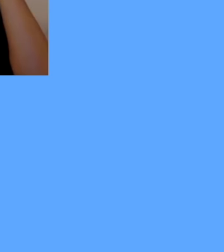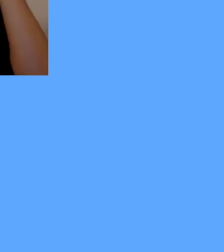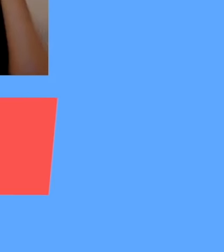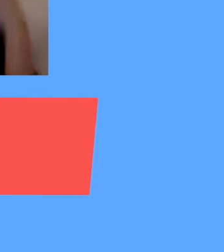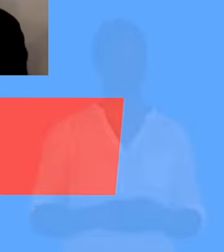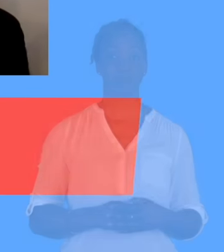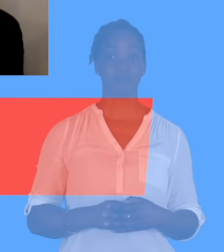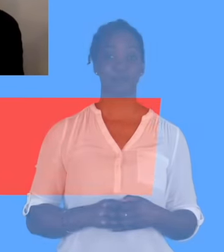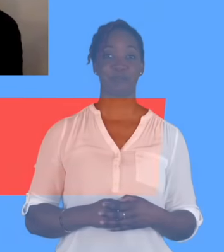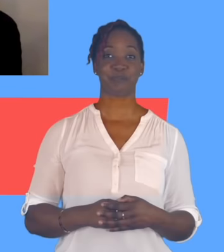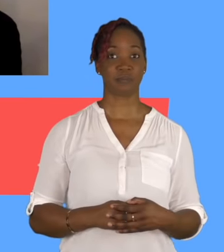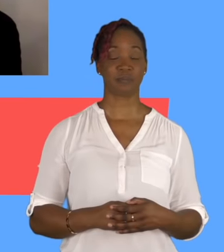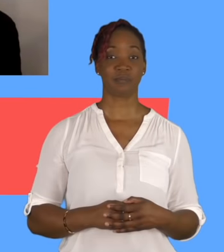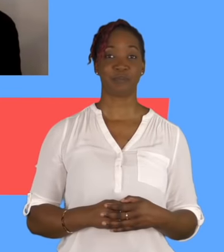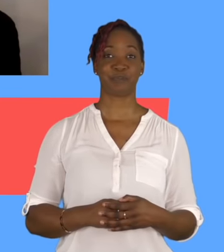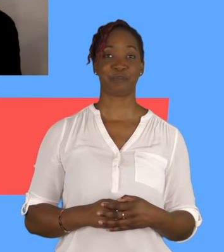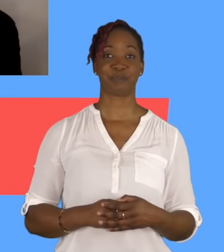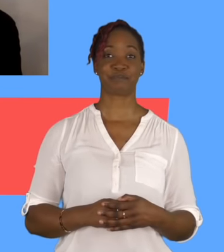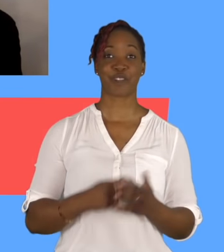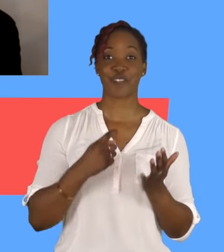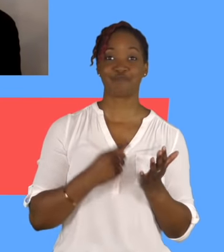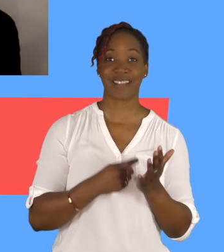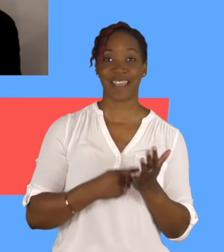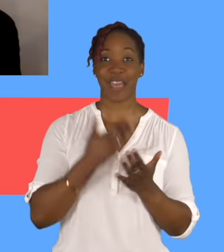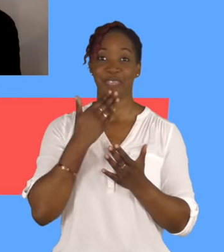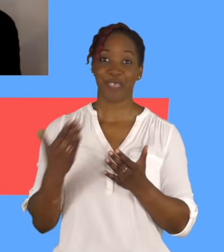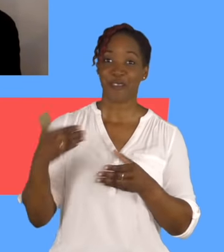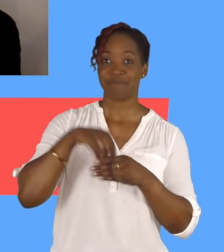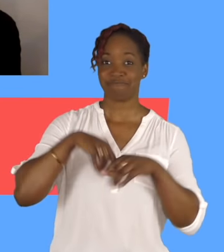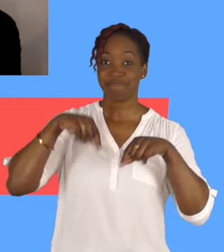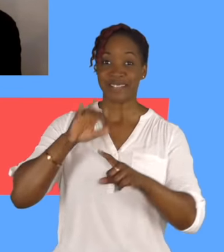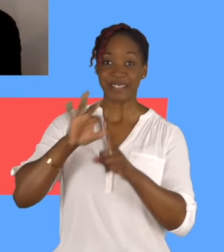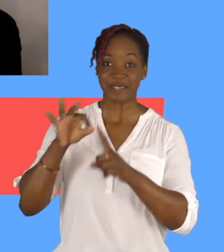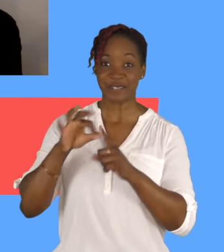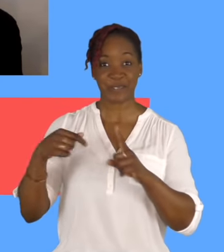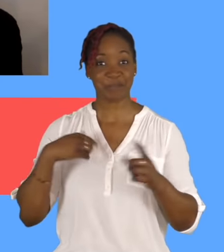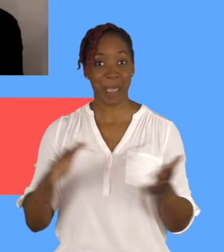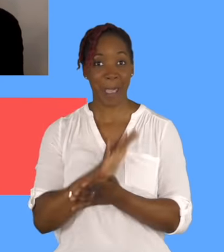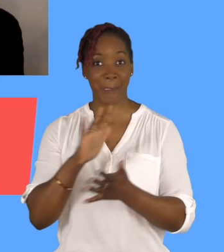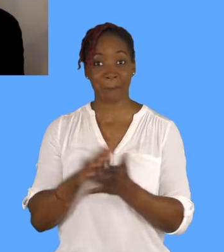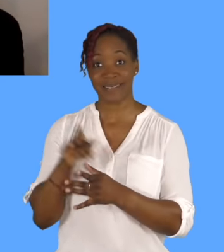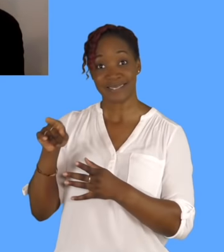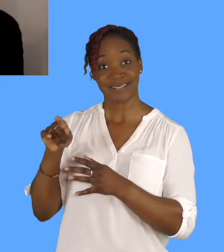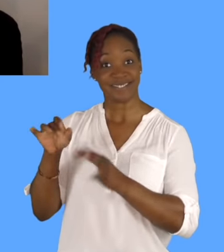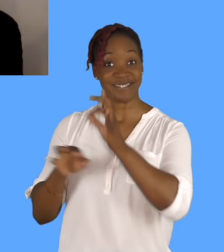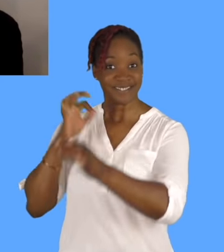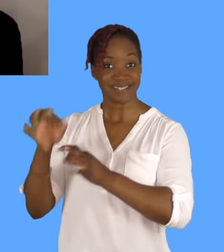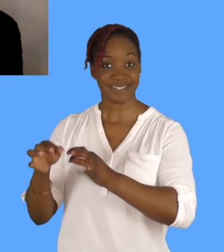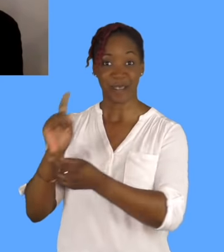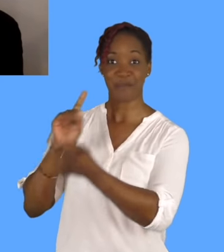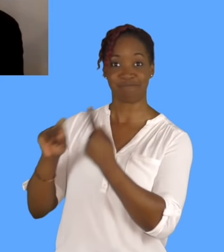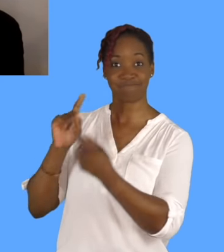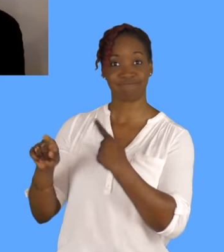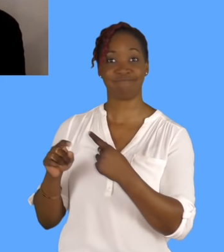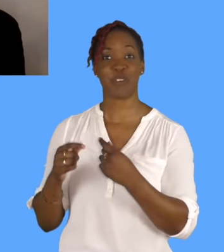Thank you for joining us for our interview. I'm really happy to have you answer my questions. Love your work.